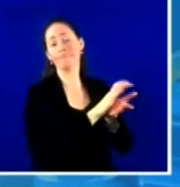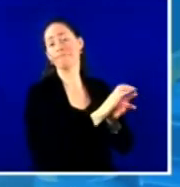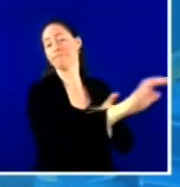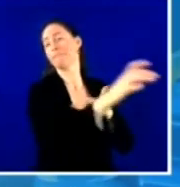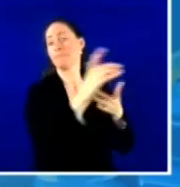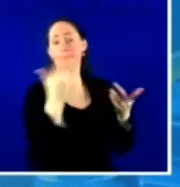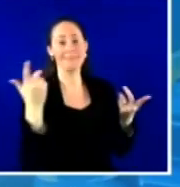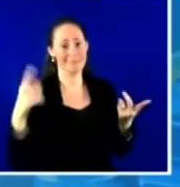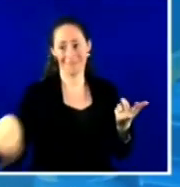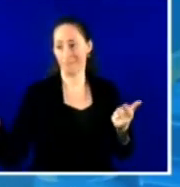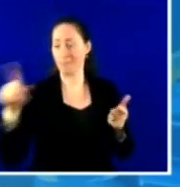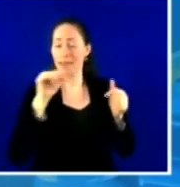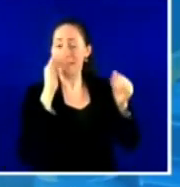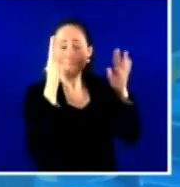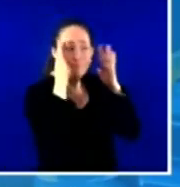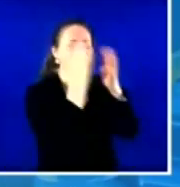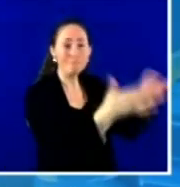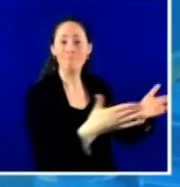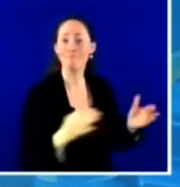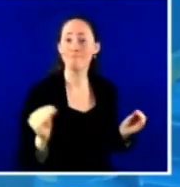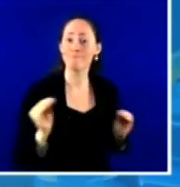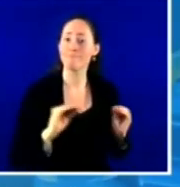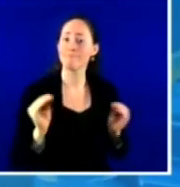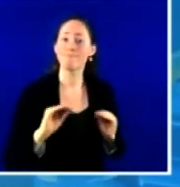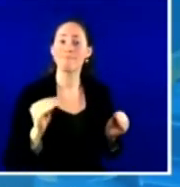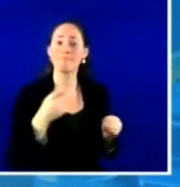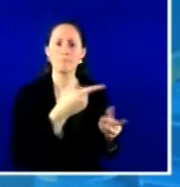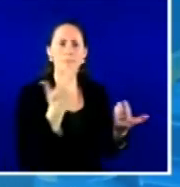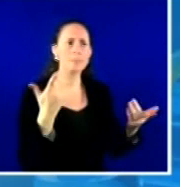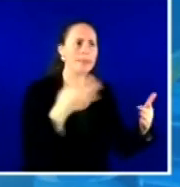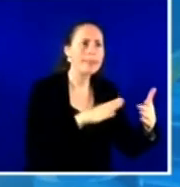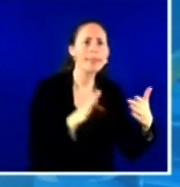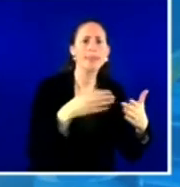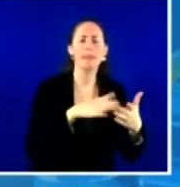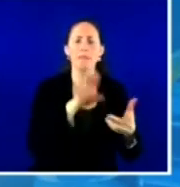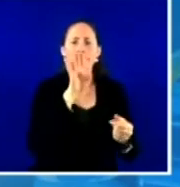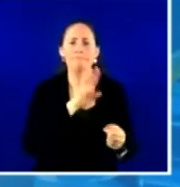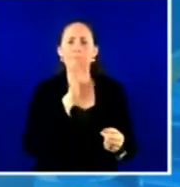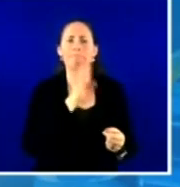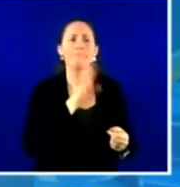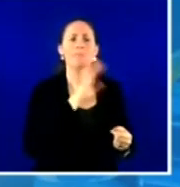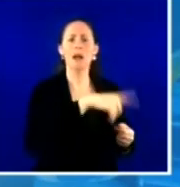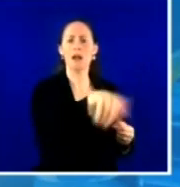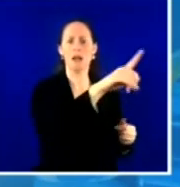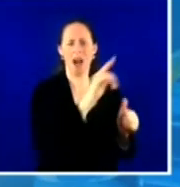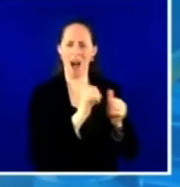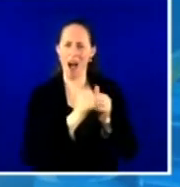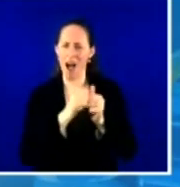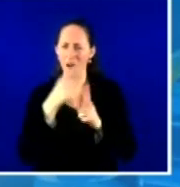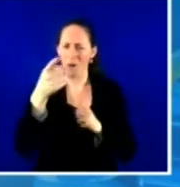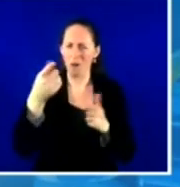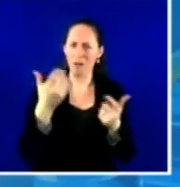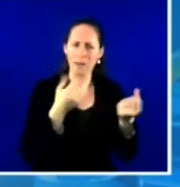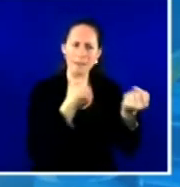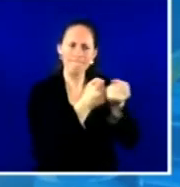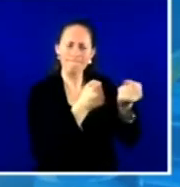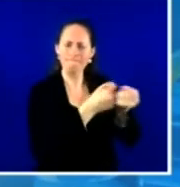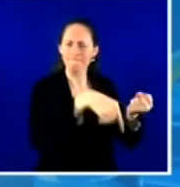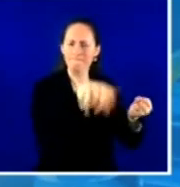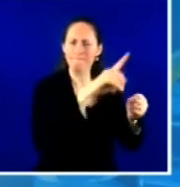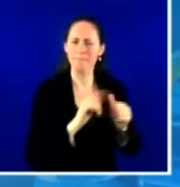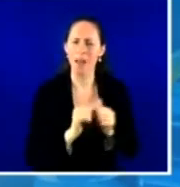have had difficulty accessing healthcare services. What have you been able to do there? Yeah, so we have been closely